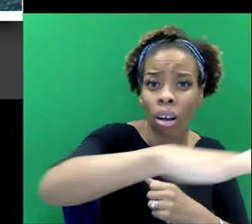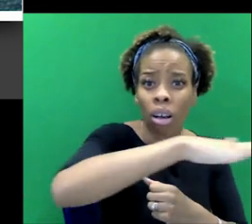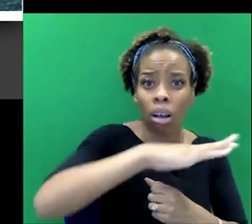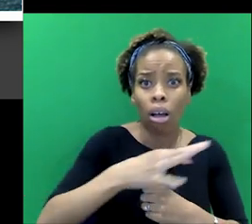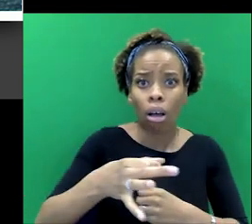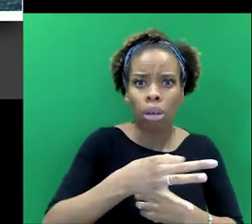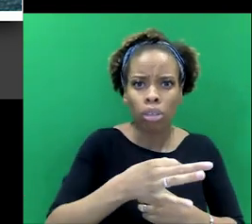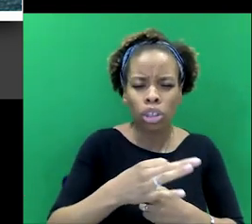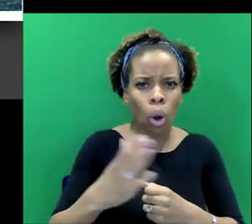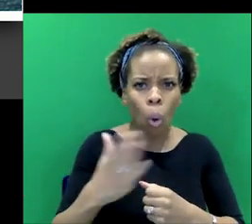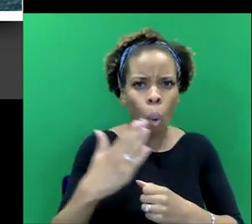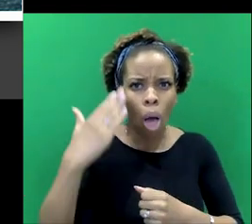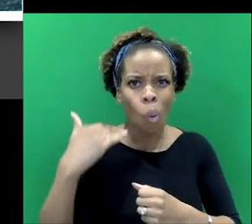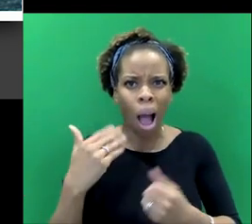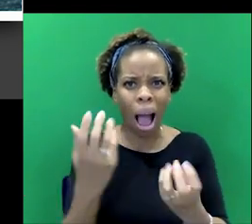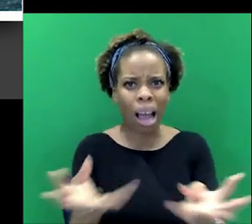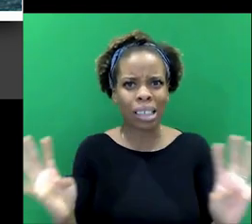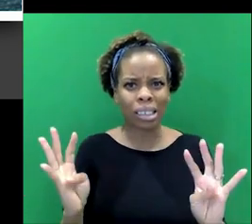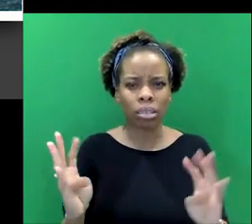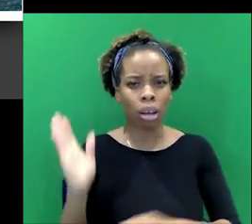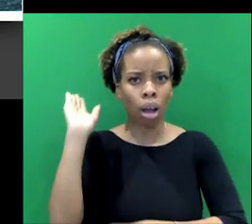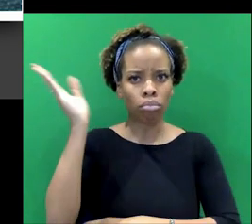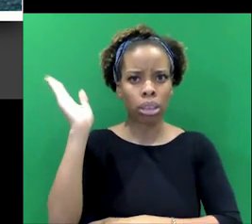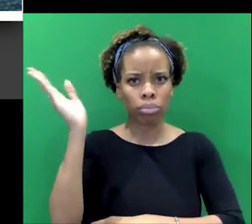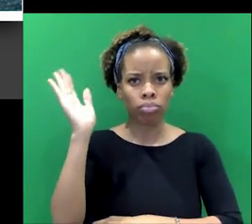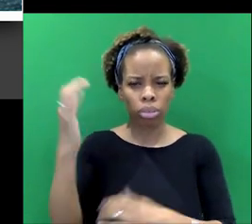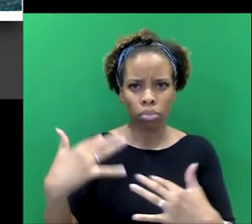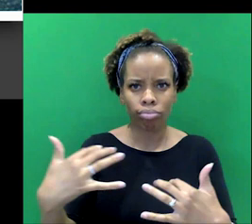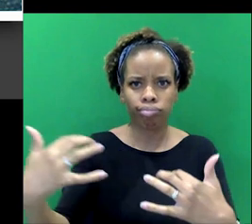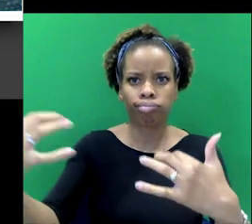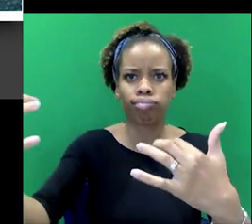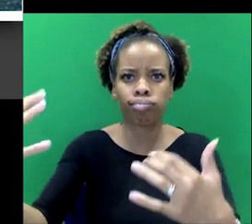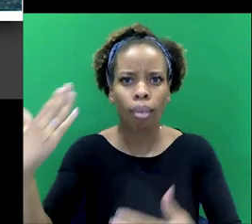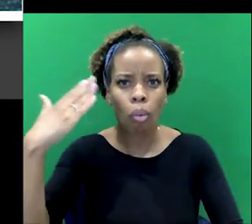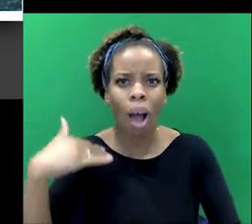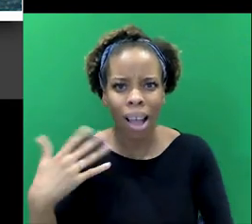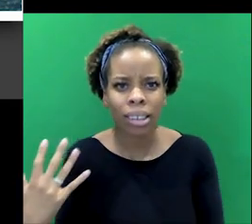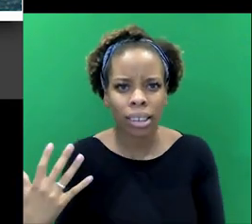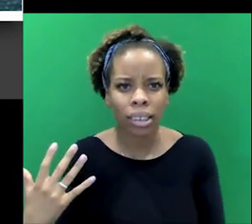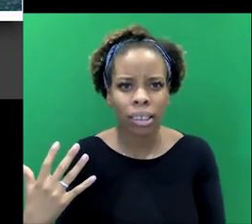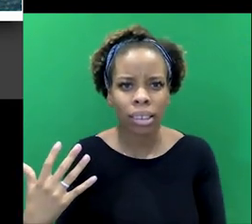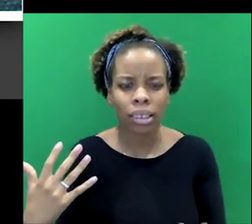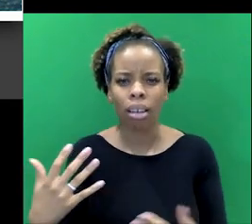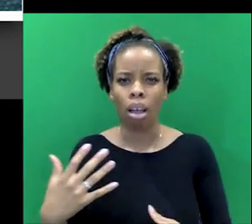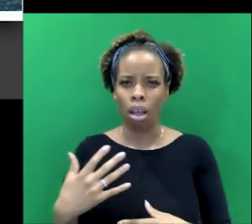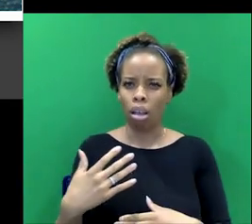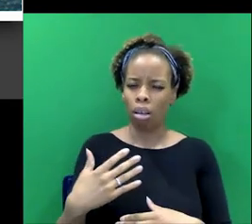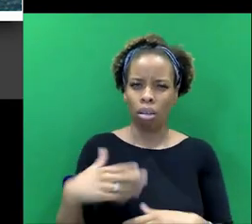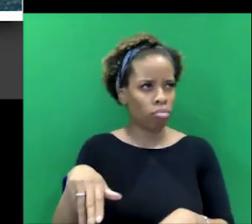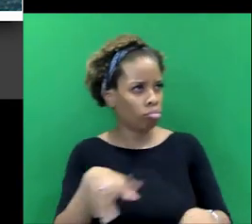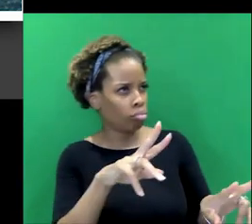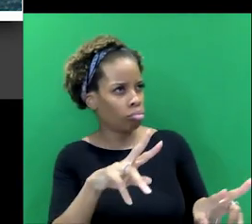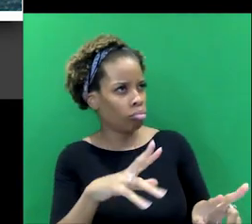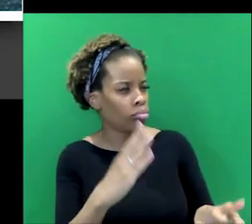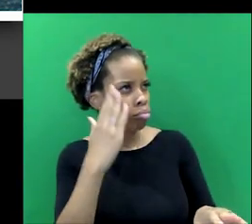So it's bound to have. It's an amazing picture, isn't it? I mean, there's something, it's A brown man spreading the word of Christ to a,